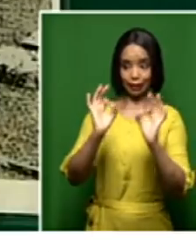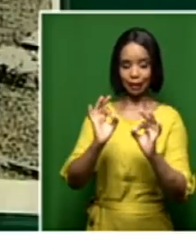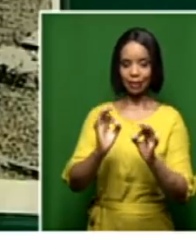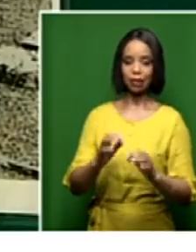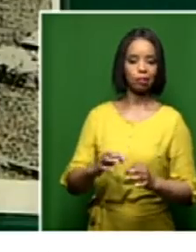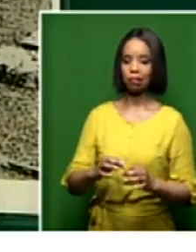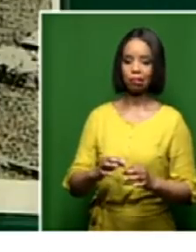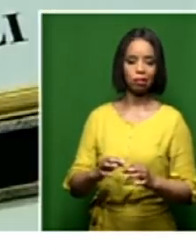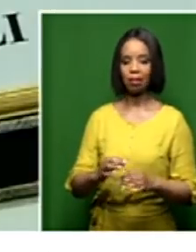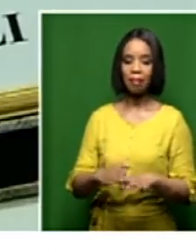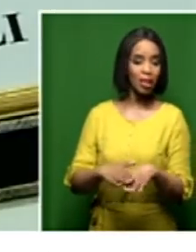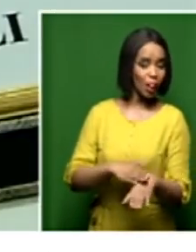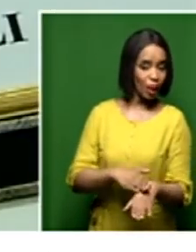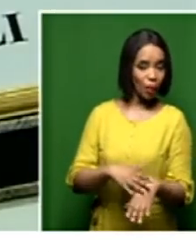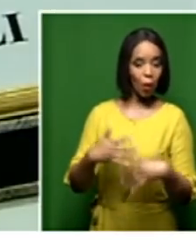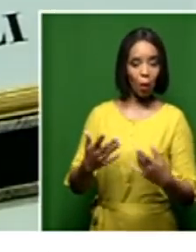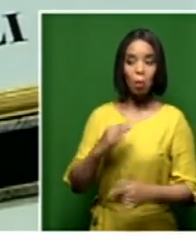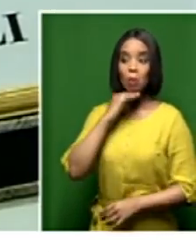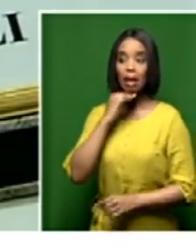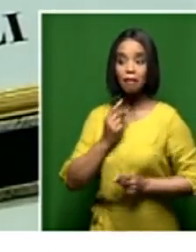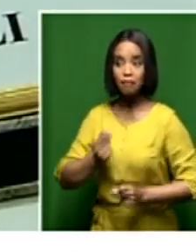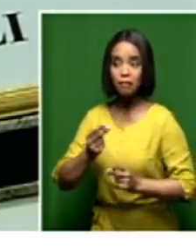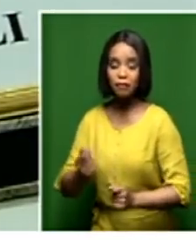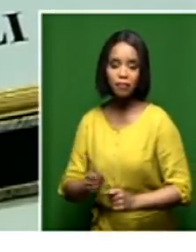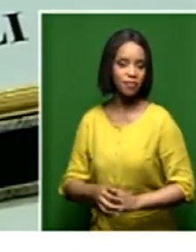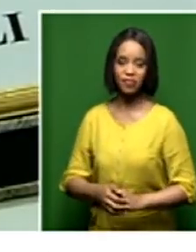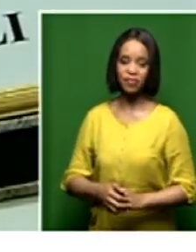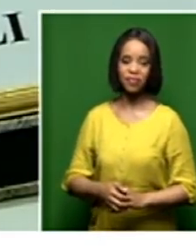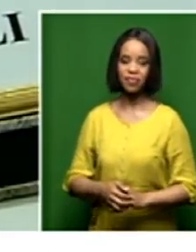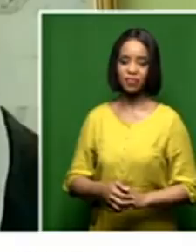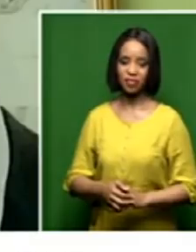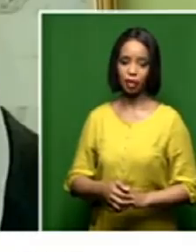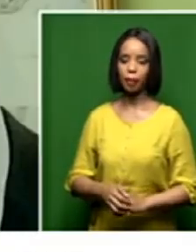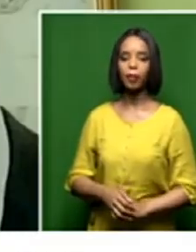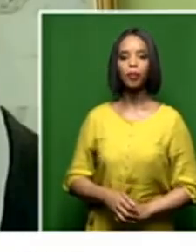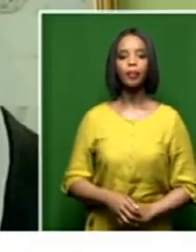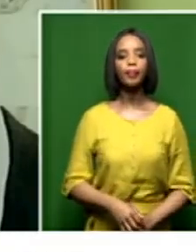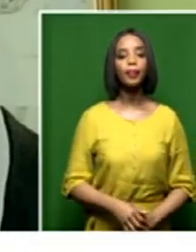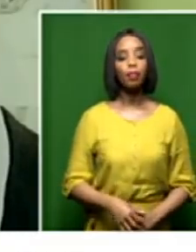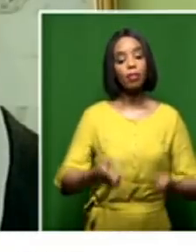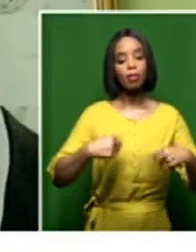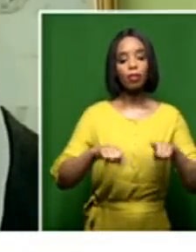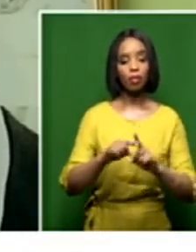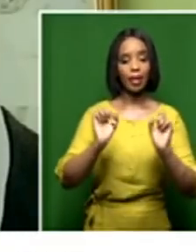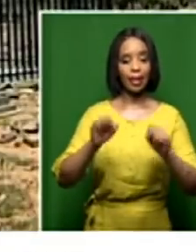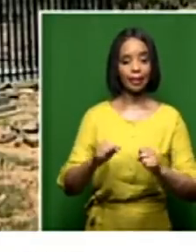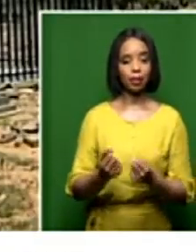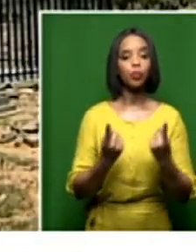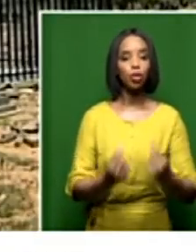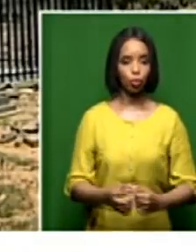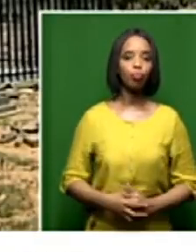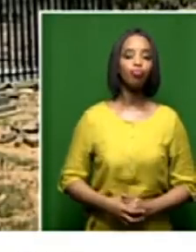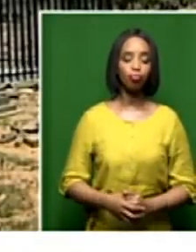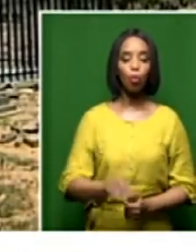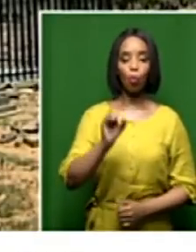slowly, if that be the case? No, we certainly do, Sakina. There are matters that we are going to